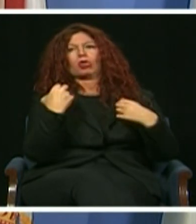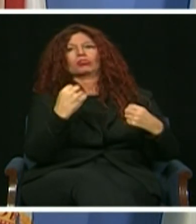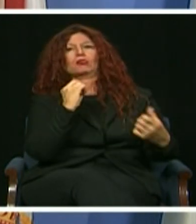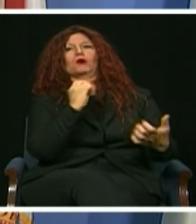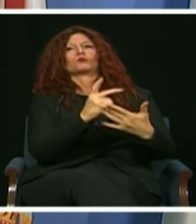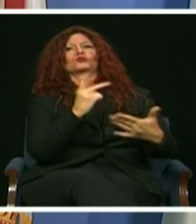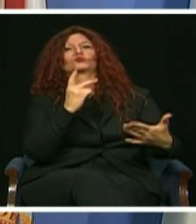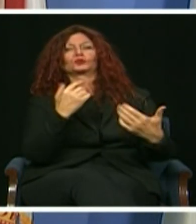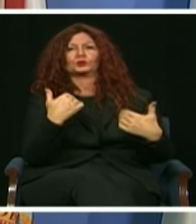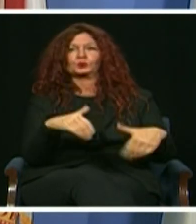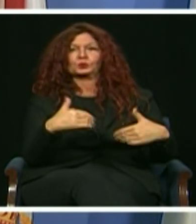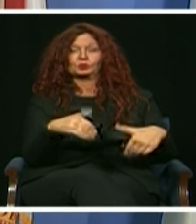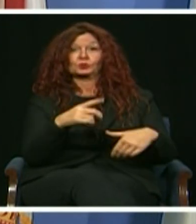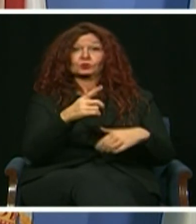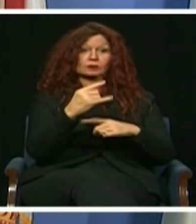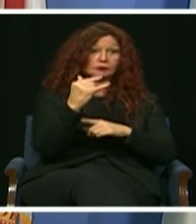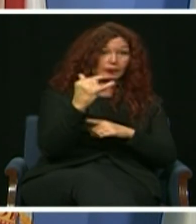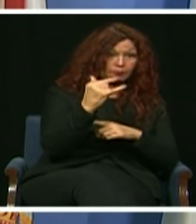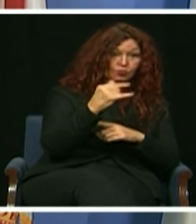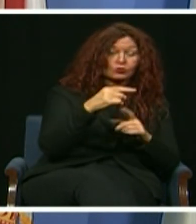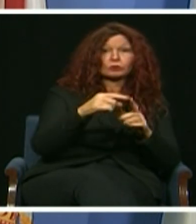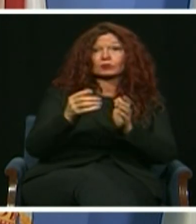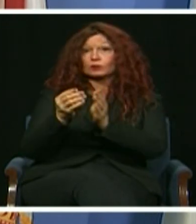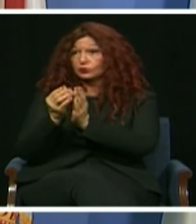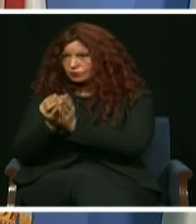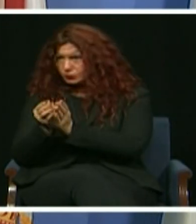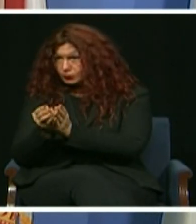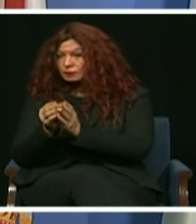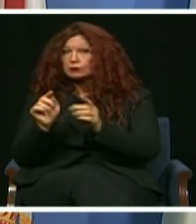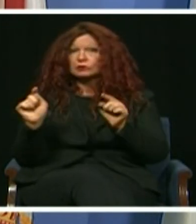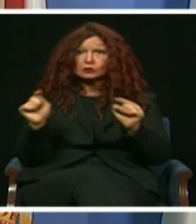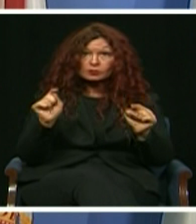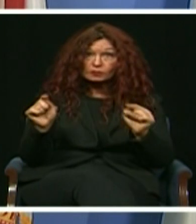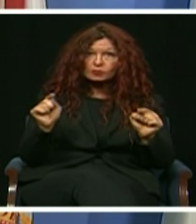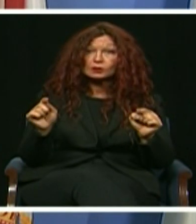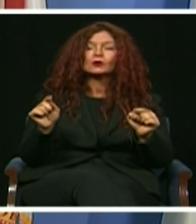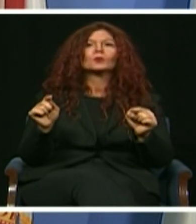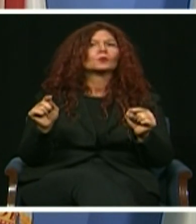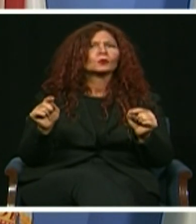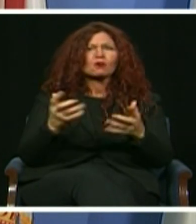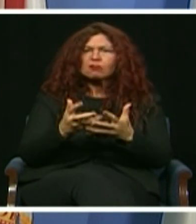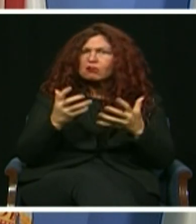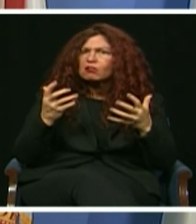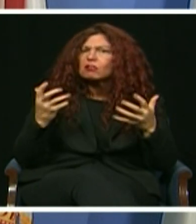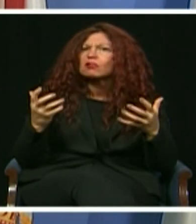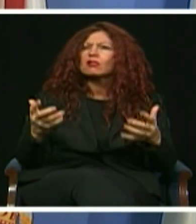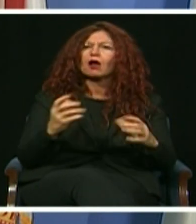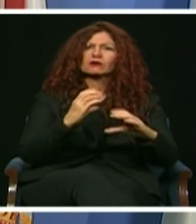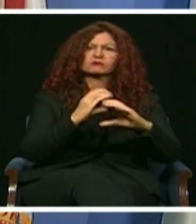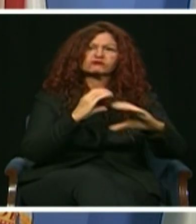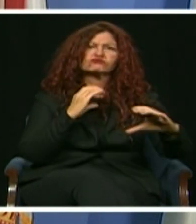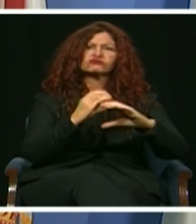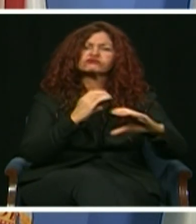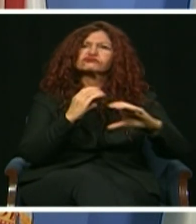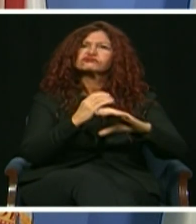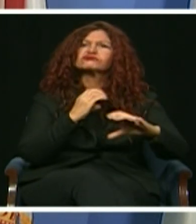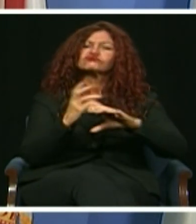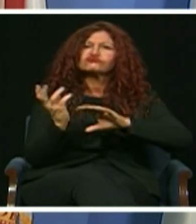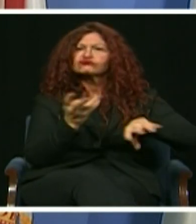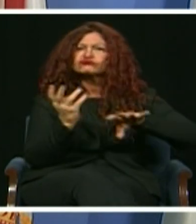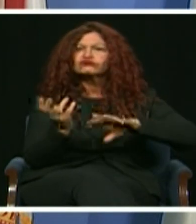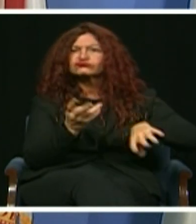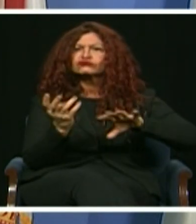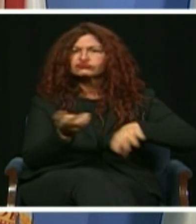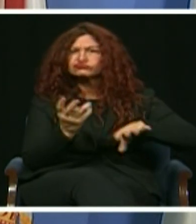the airport and seaport set records for cargo trade. JetBlue and Southwest announced that they would begin daily service to Miami. The economic